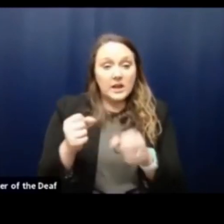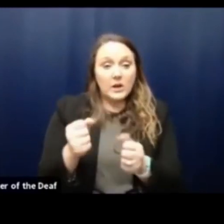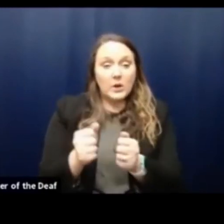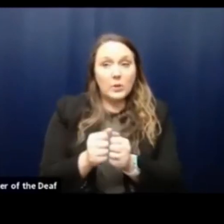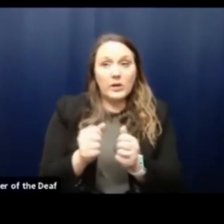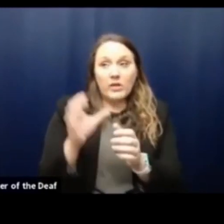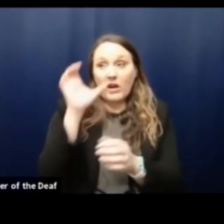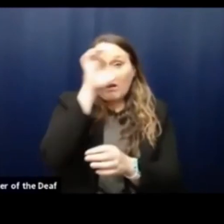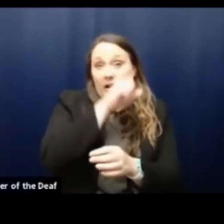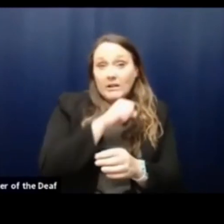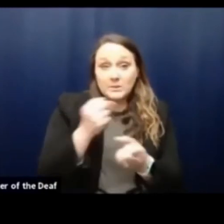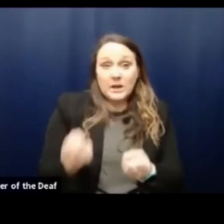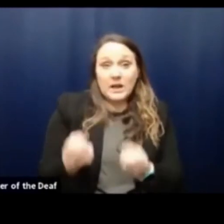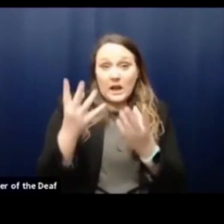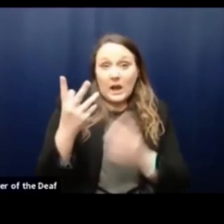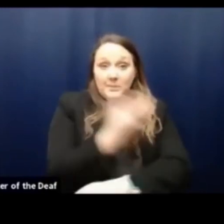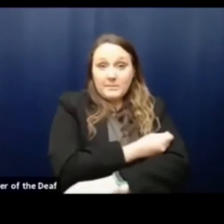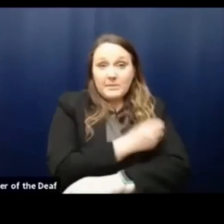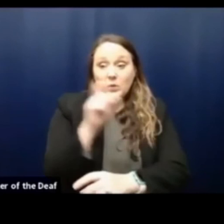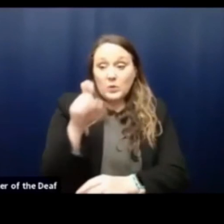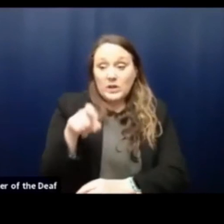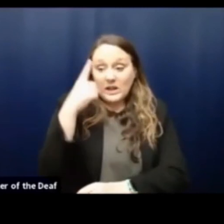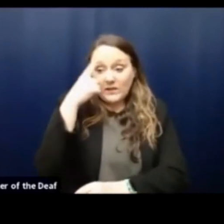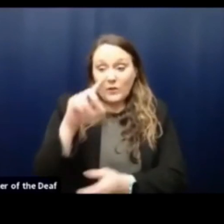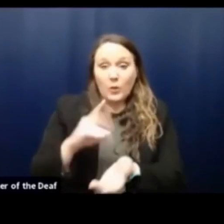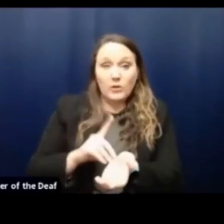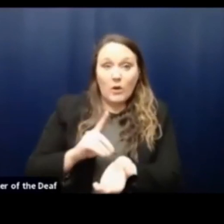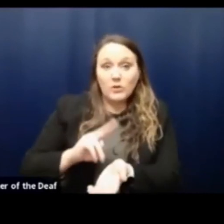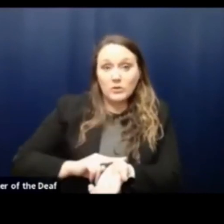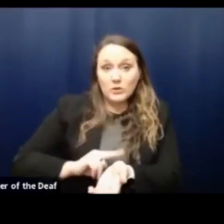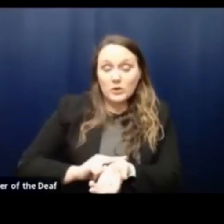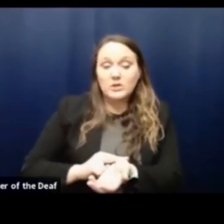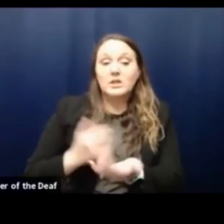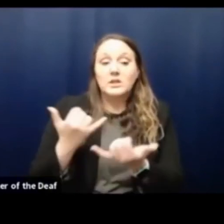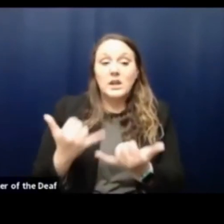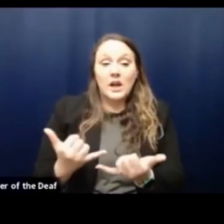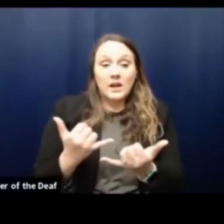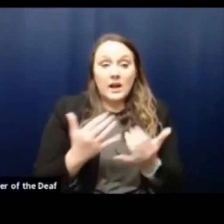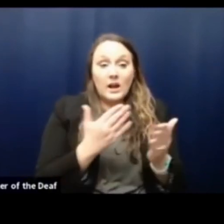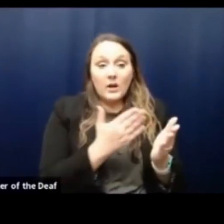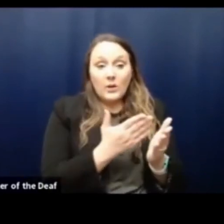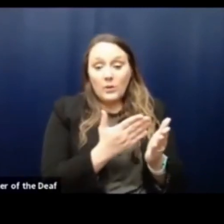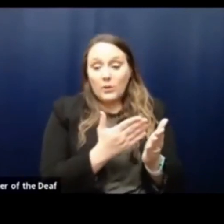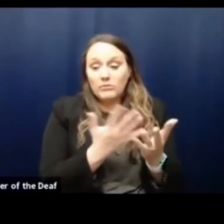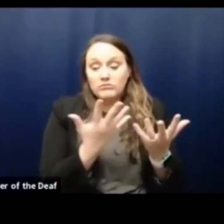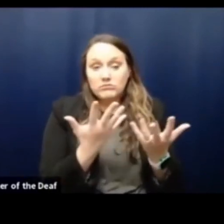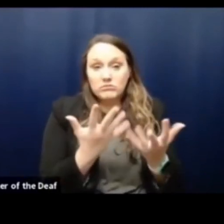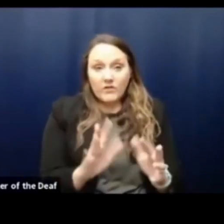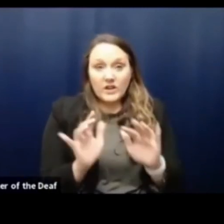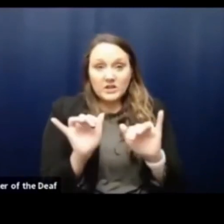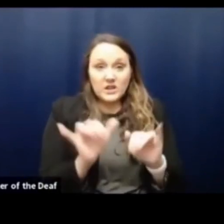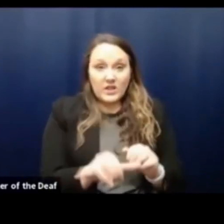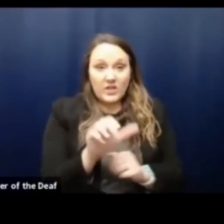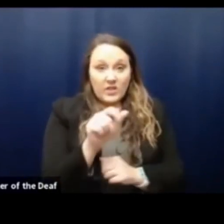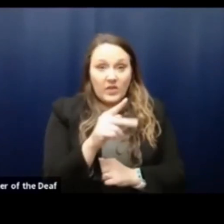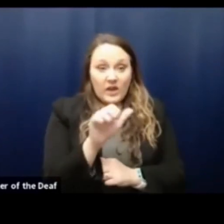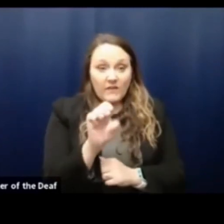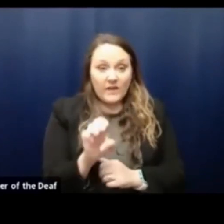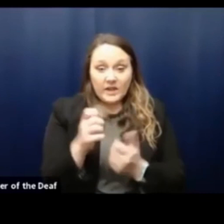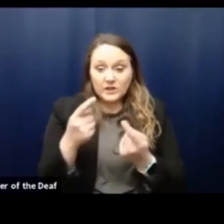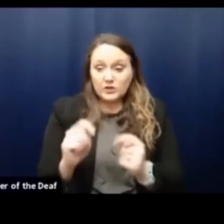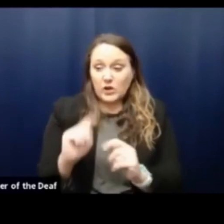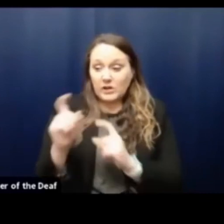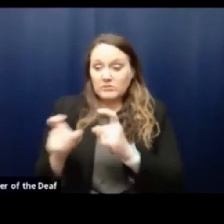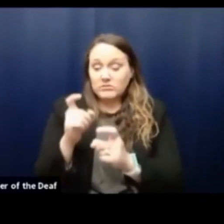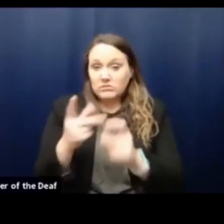vaccines that we needed to get our frontline workers vaccinated. Now that we are moving out of those phases and into vaccination of the population at